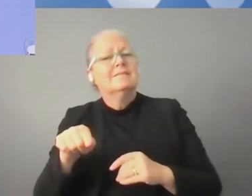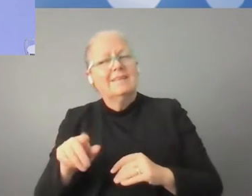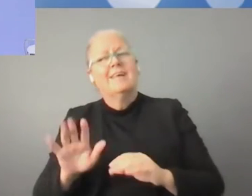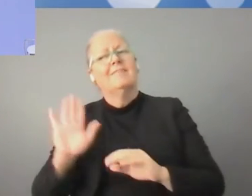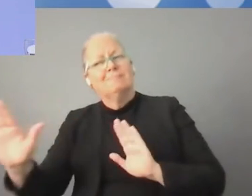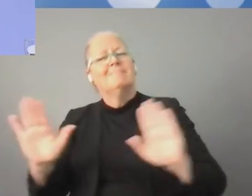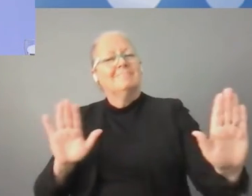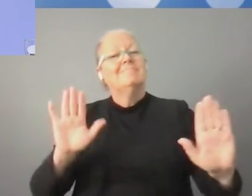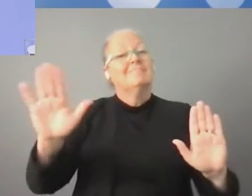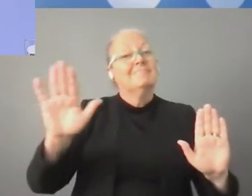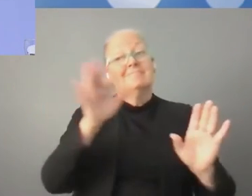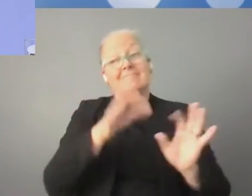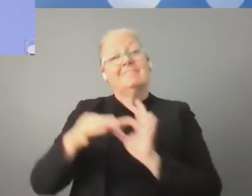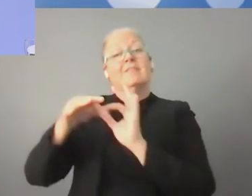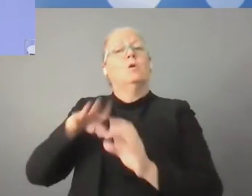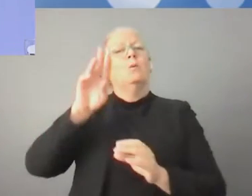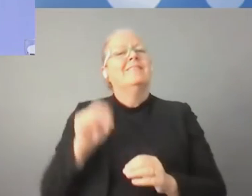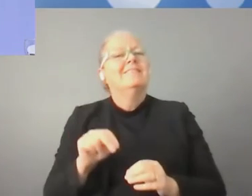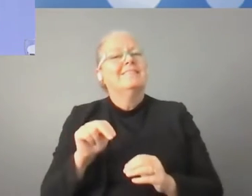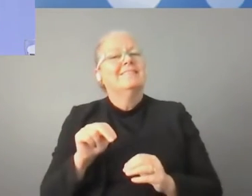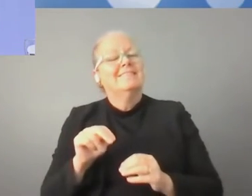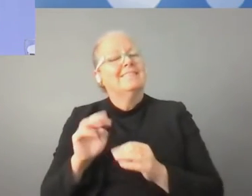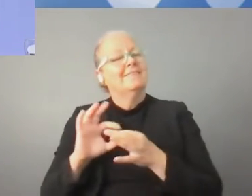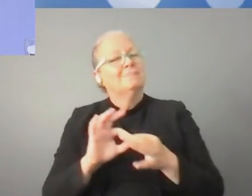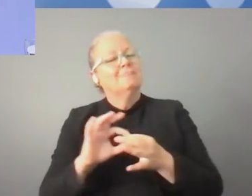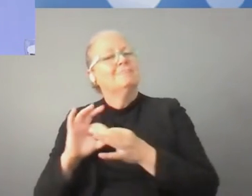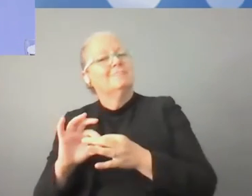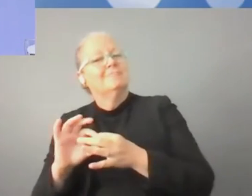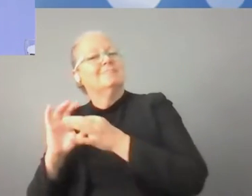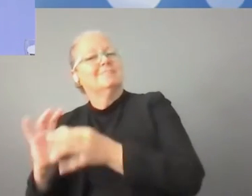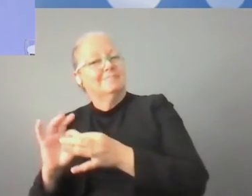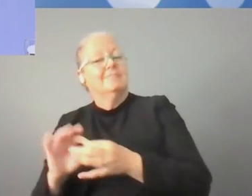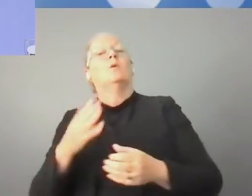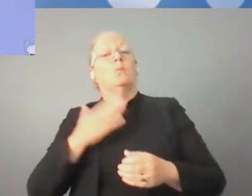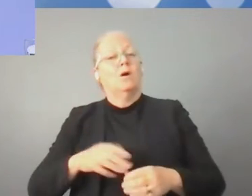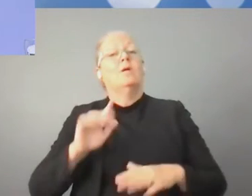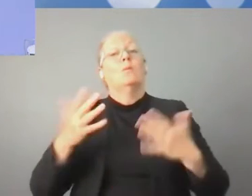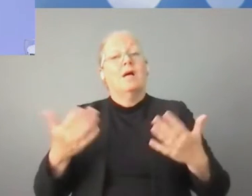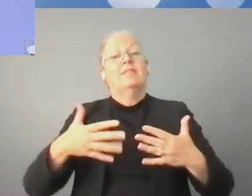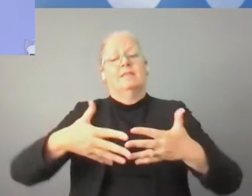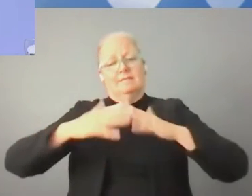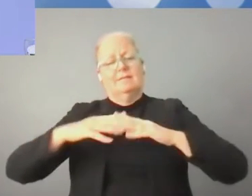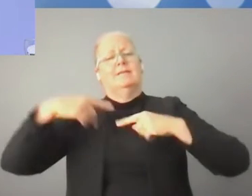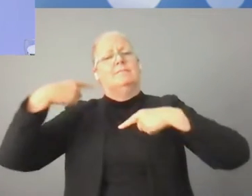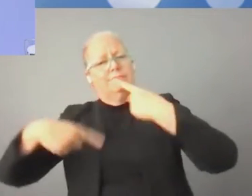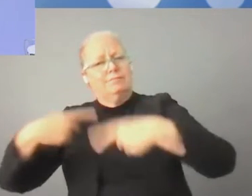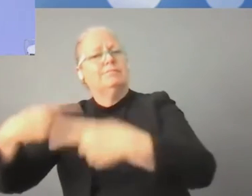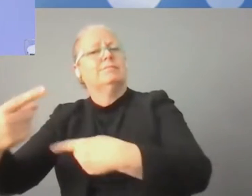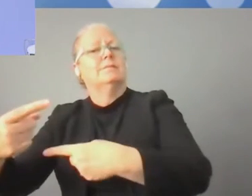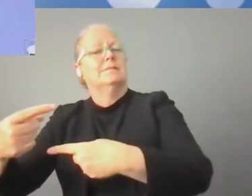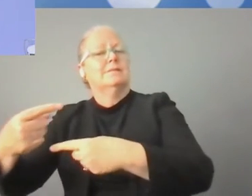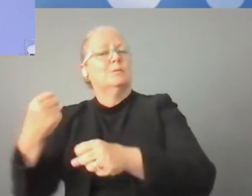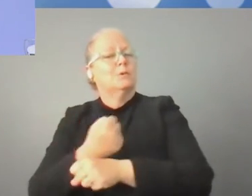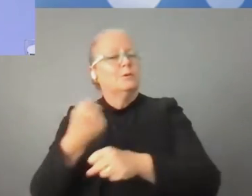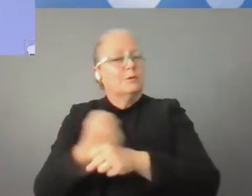UN entities has started working on implementing these principles. And let me add one